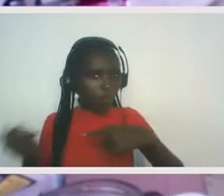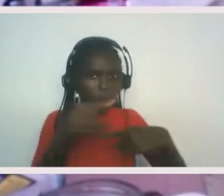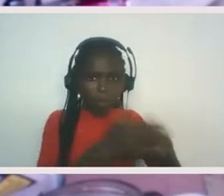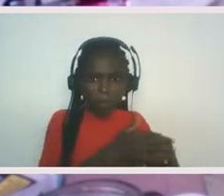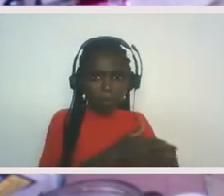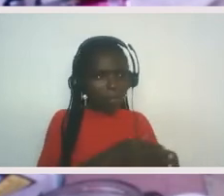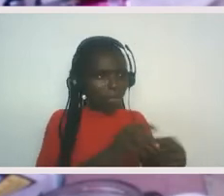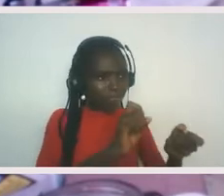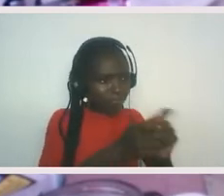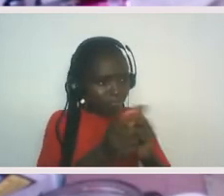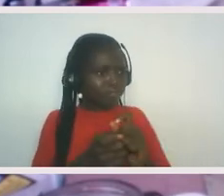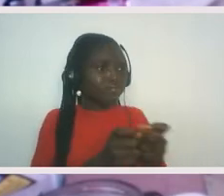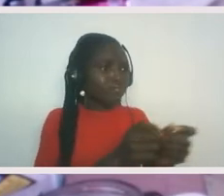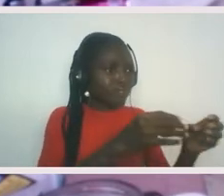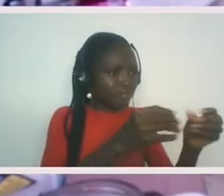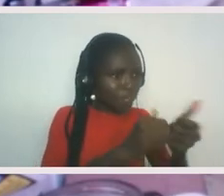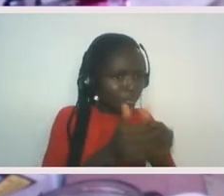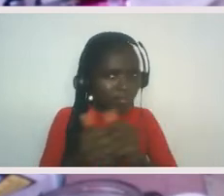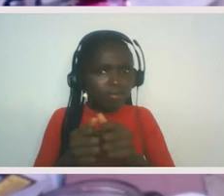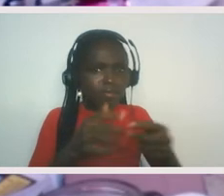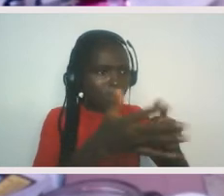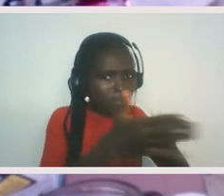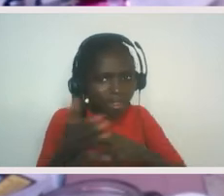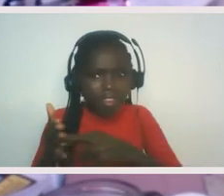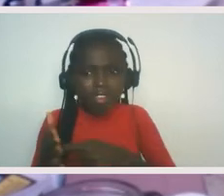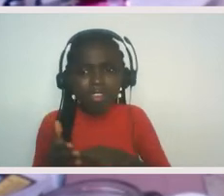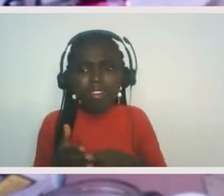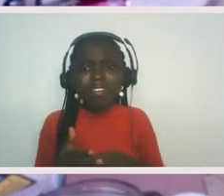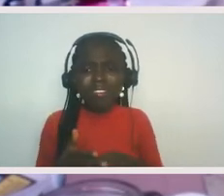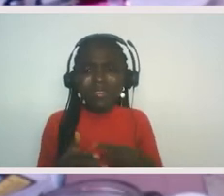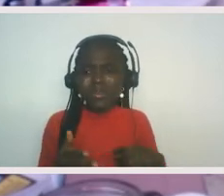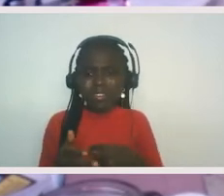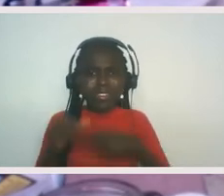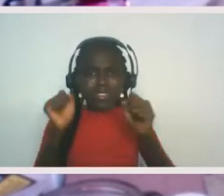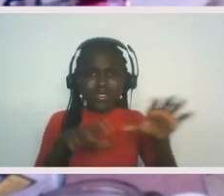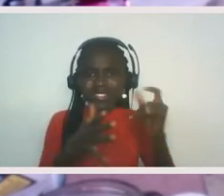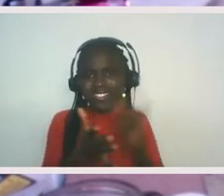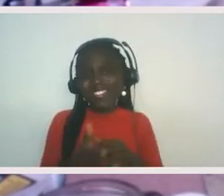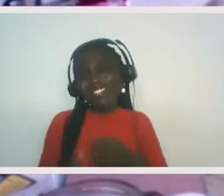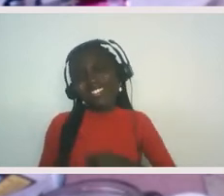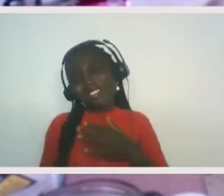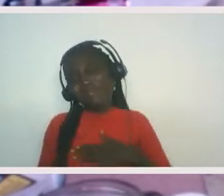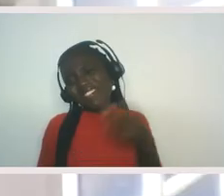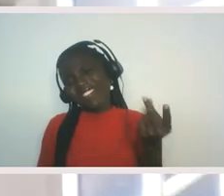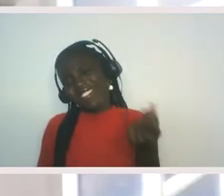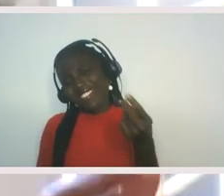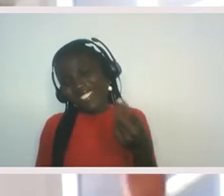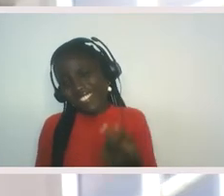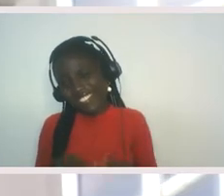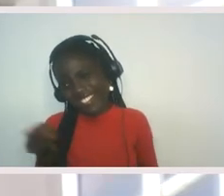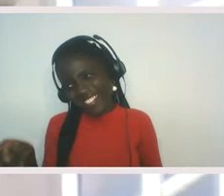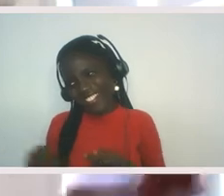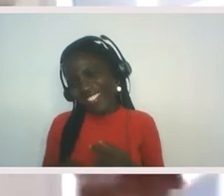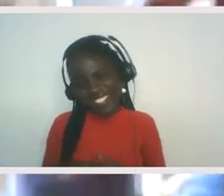back movement. That's it. We, we can do that. Just, you know, you gotta ask. That's my dog. I'm sorry if you guys. Thank you, dog. Your dog